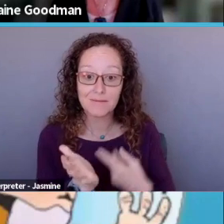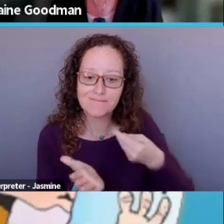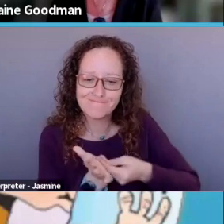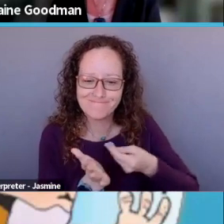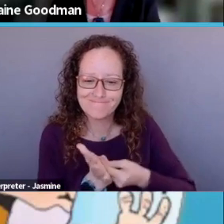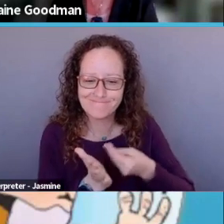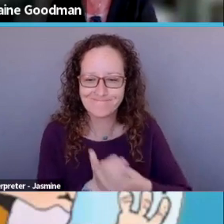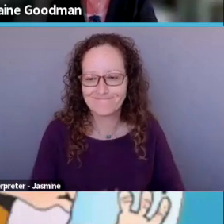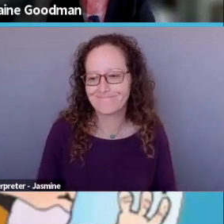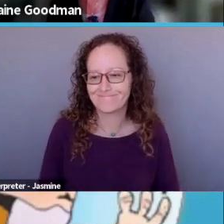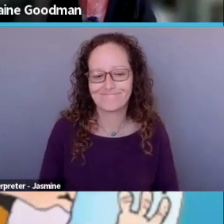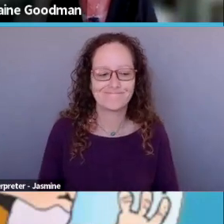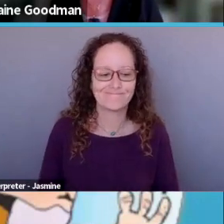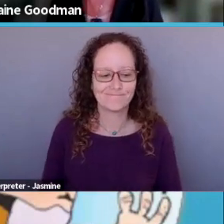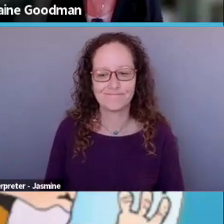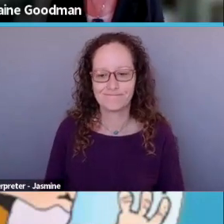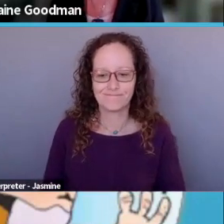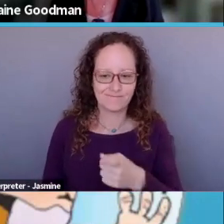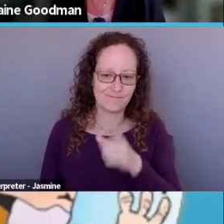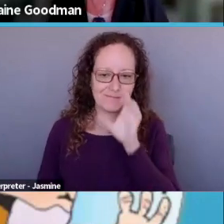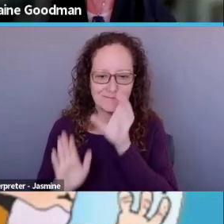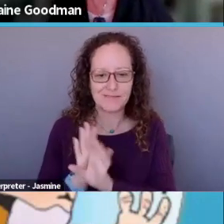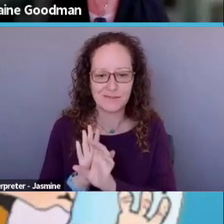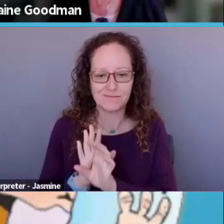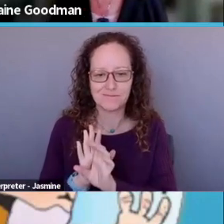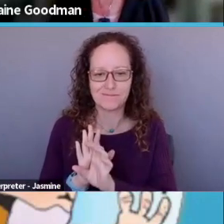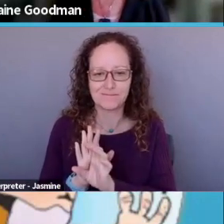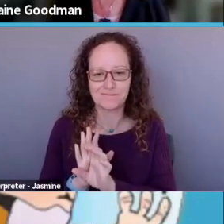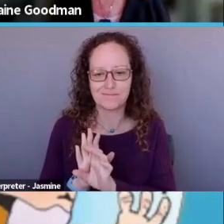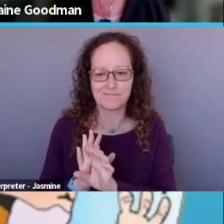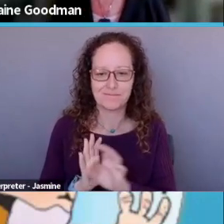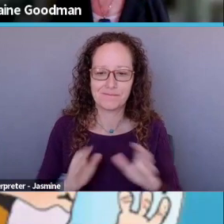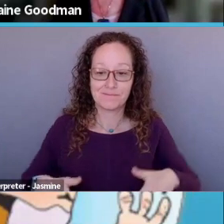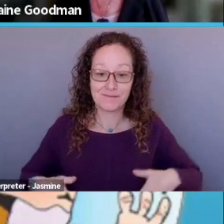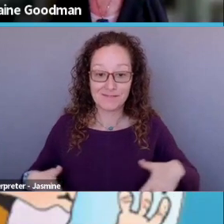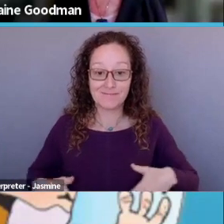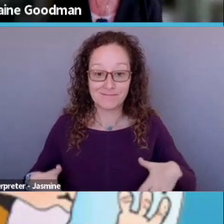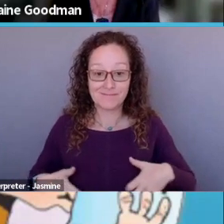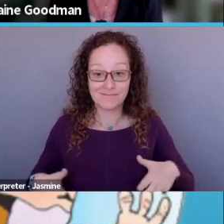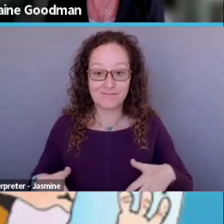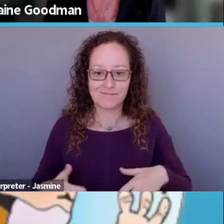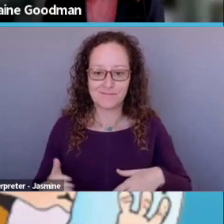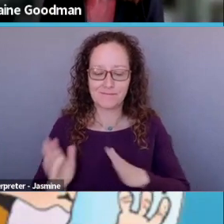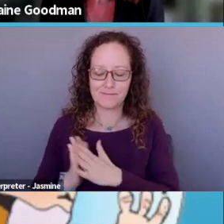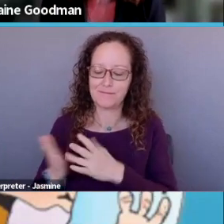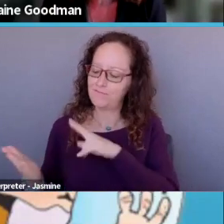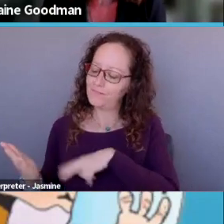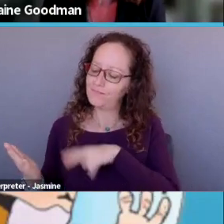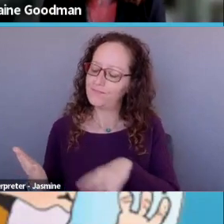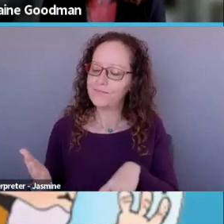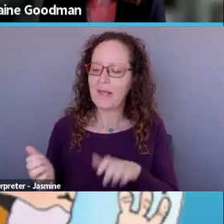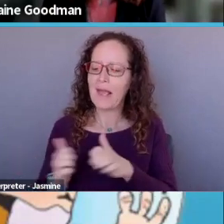Ah, so here I have a picture of a monkey reading a book called how to budget